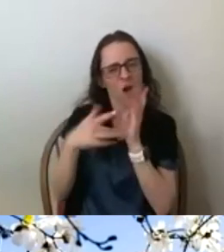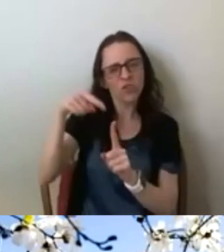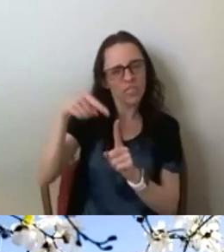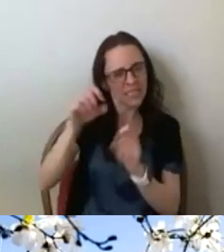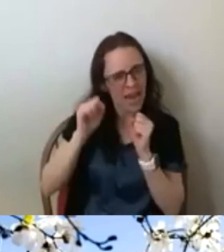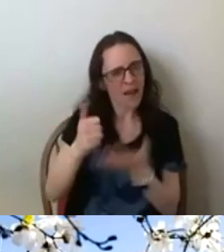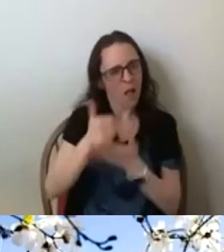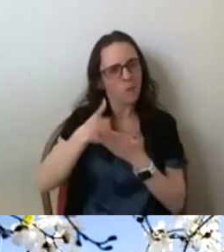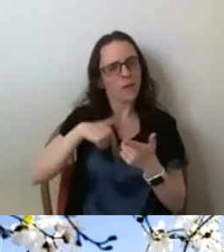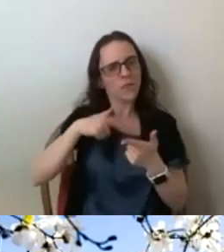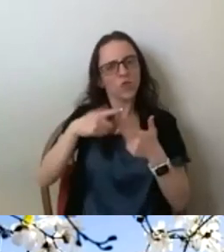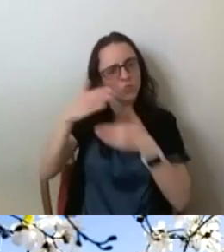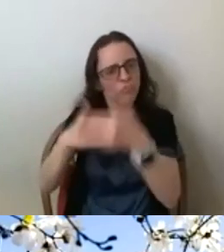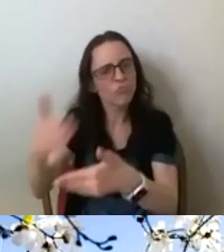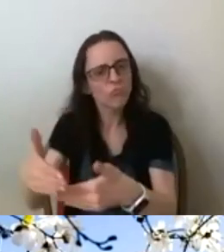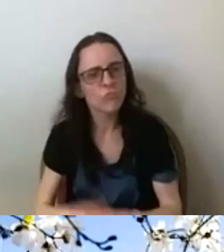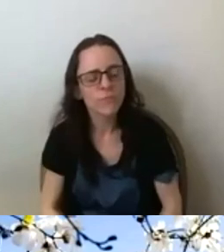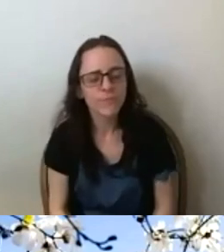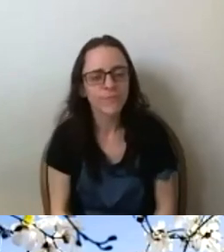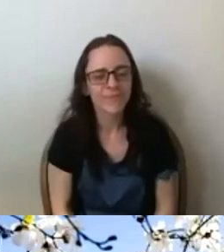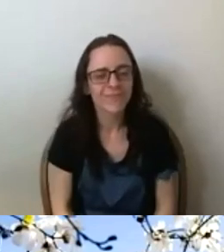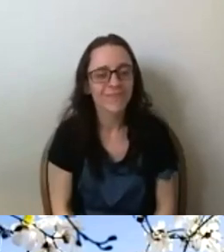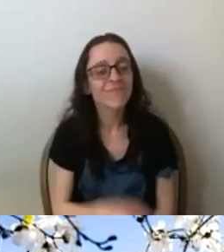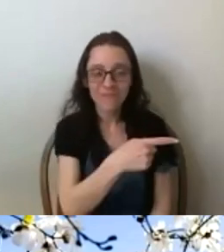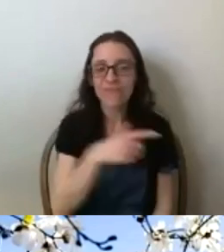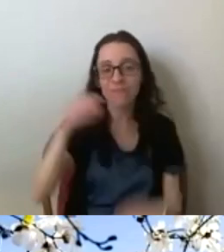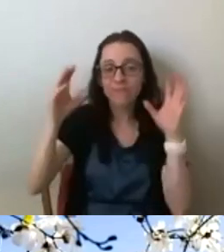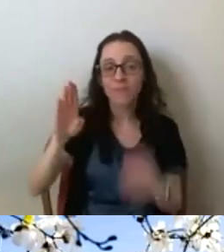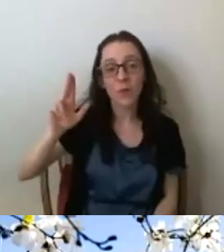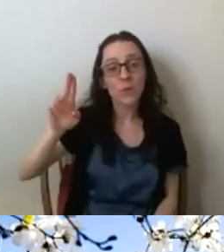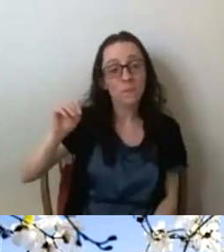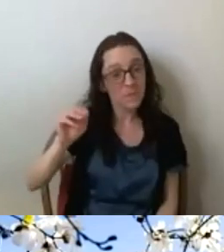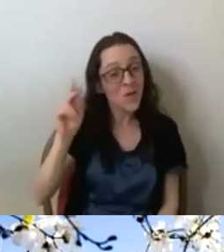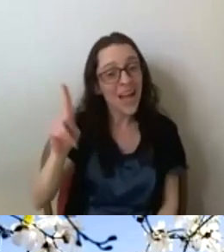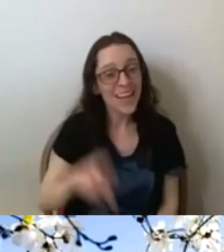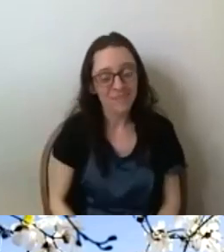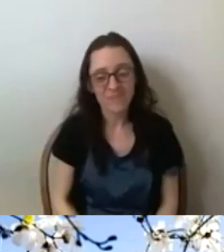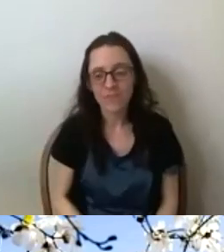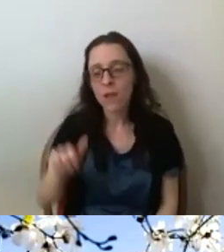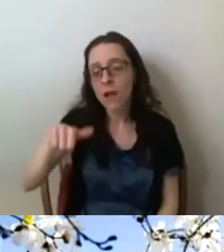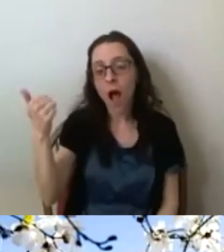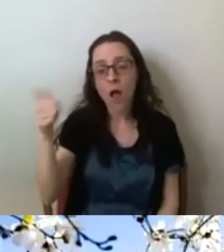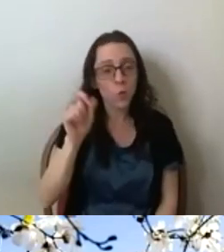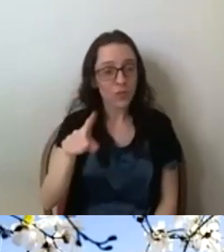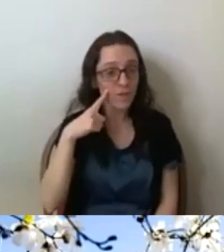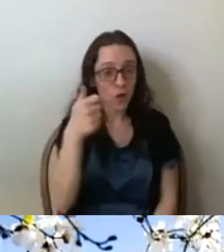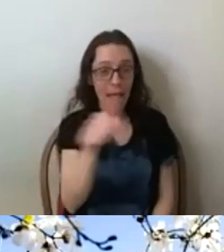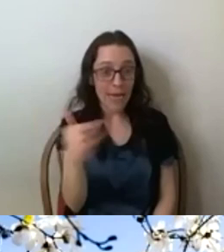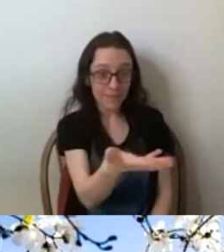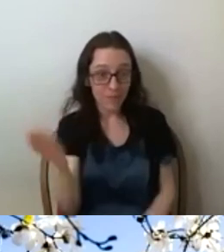get past this. Mm-hmm. Okay. That's another question for anyone on the panel.